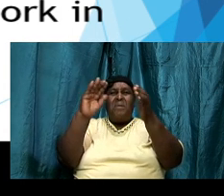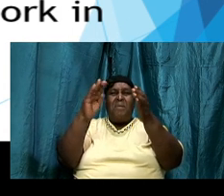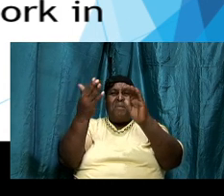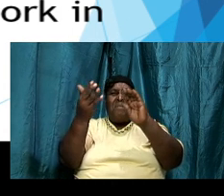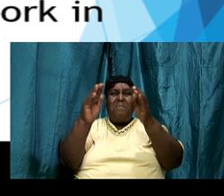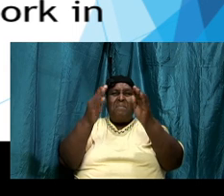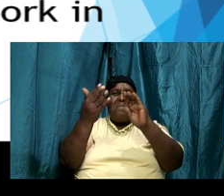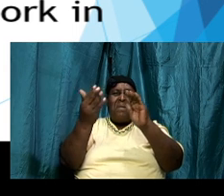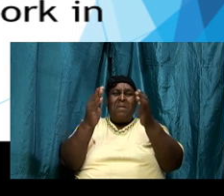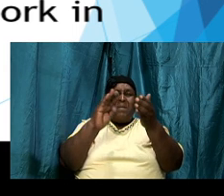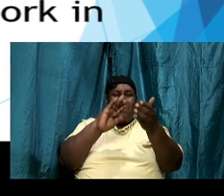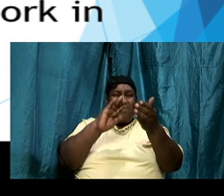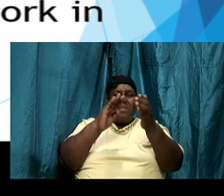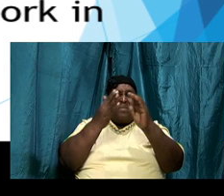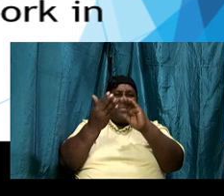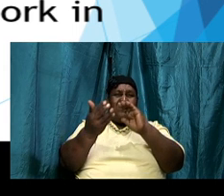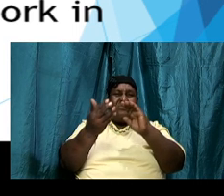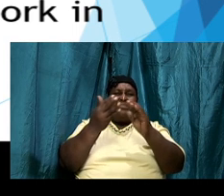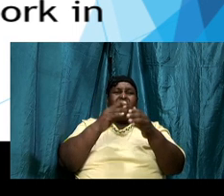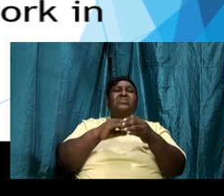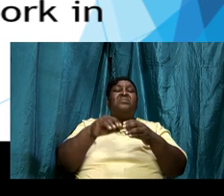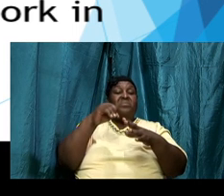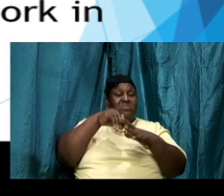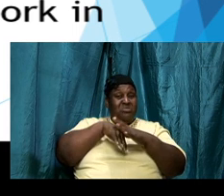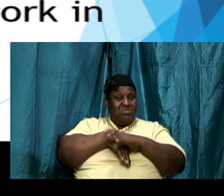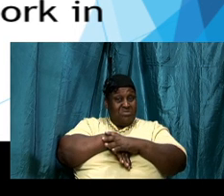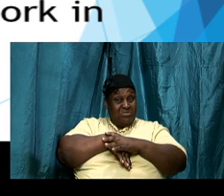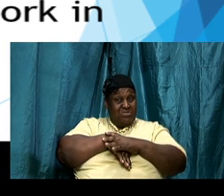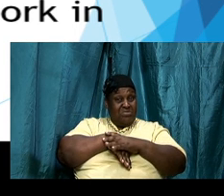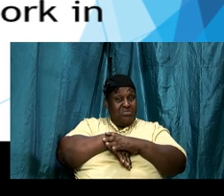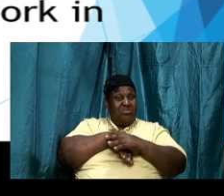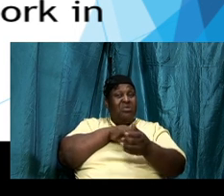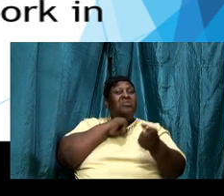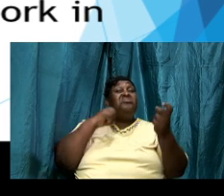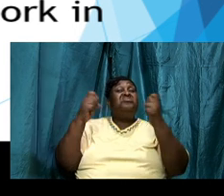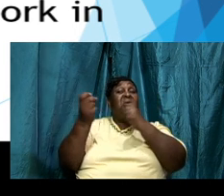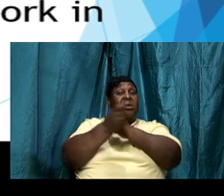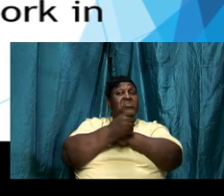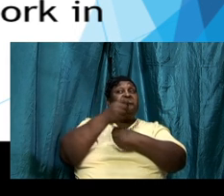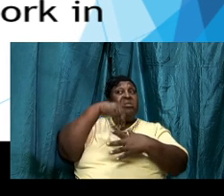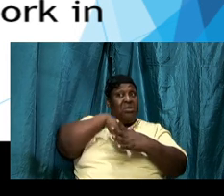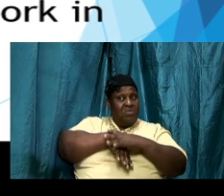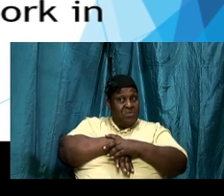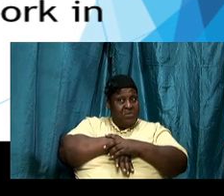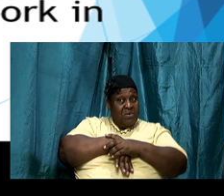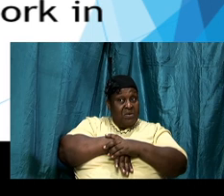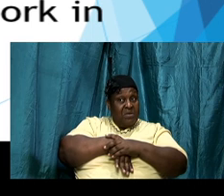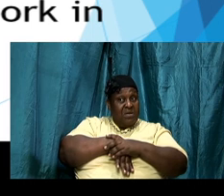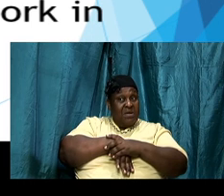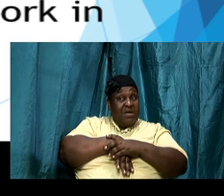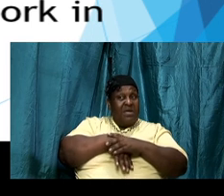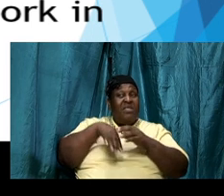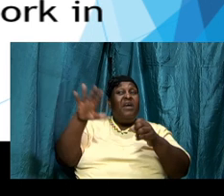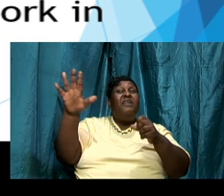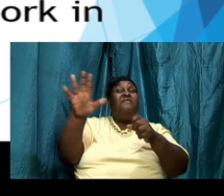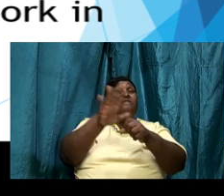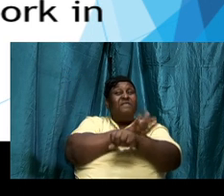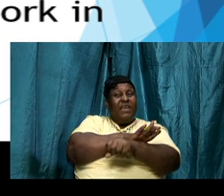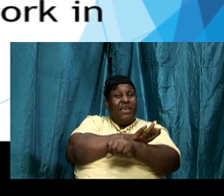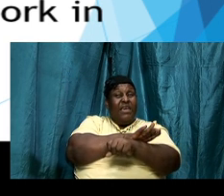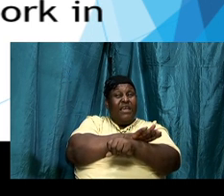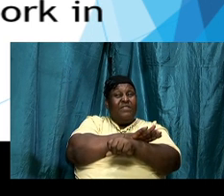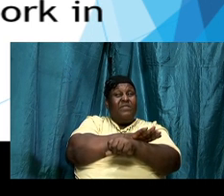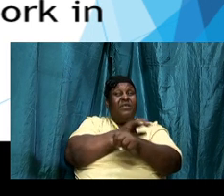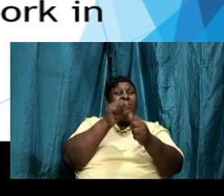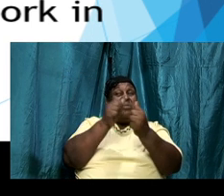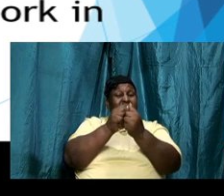are inwardly changed we then become filled with